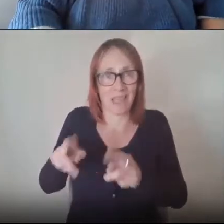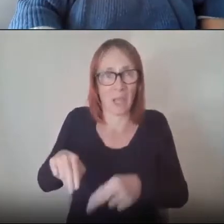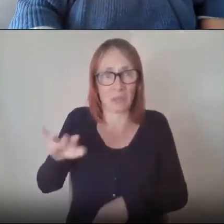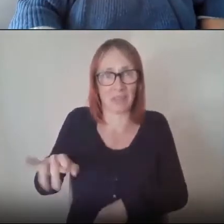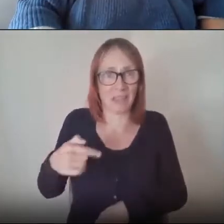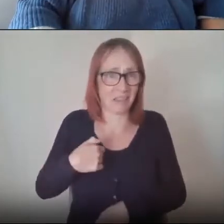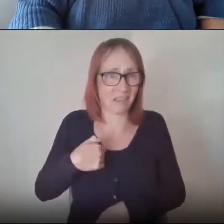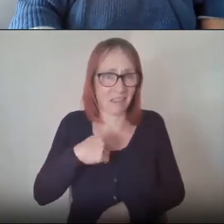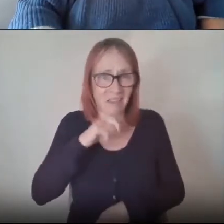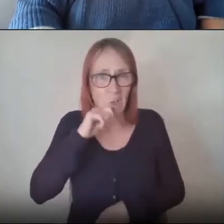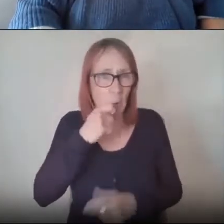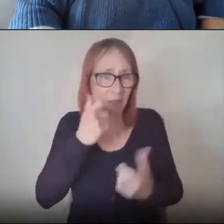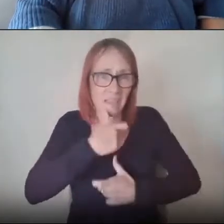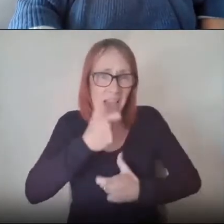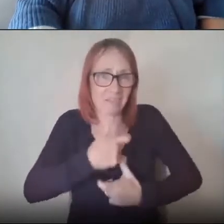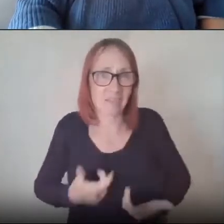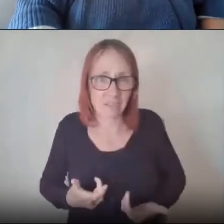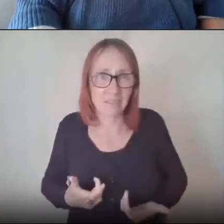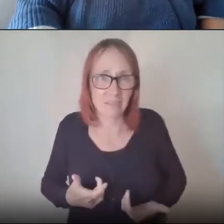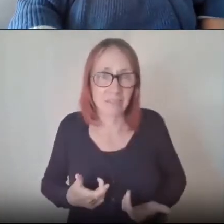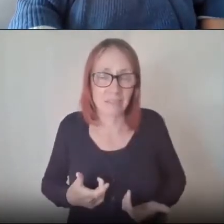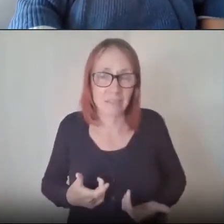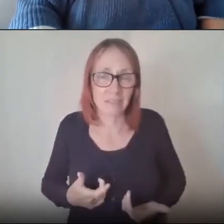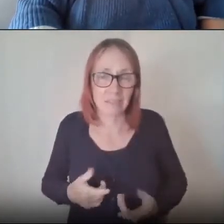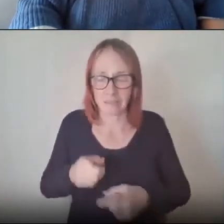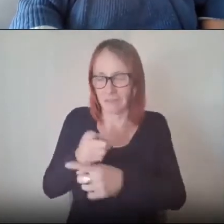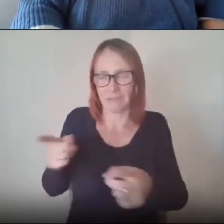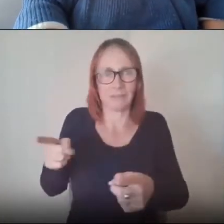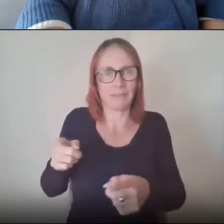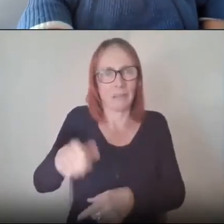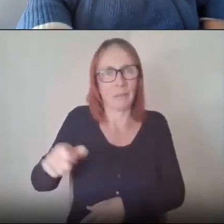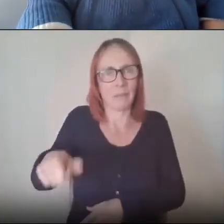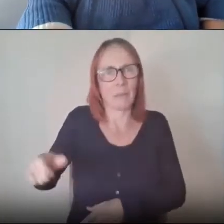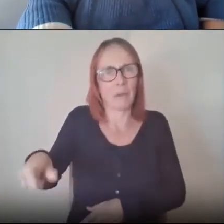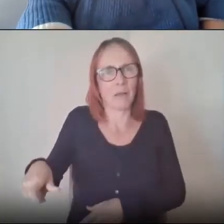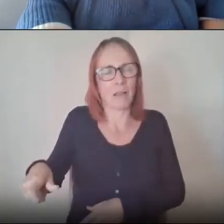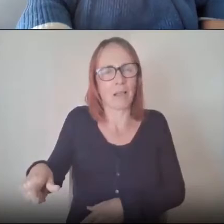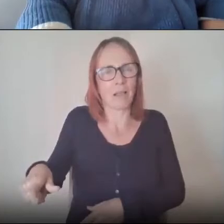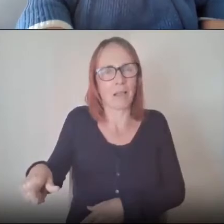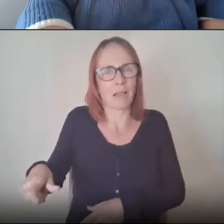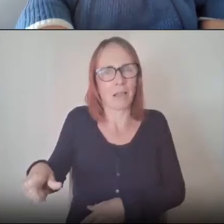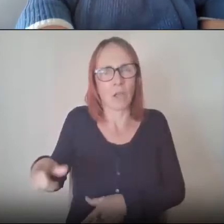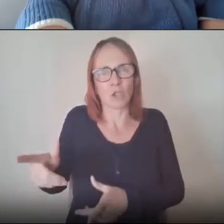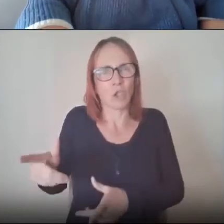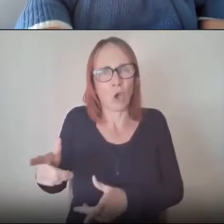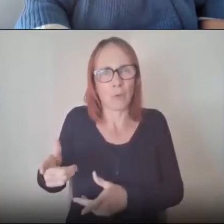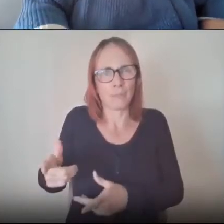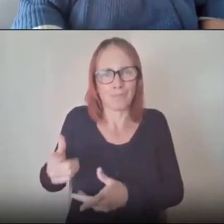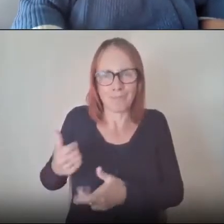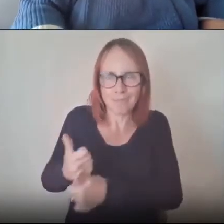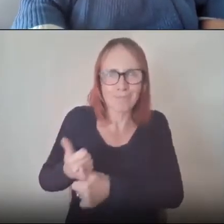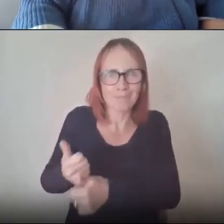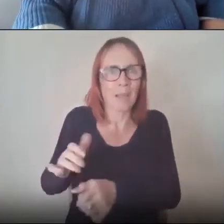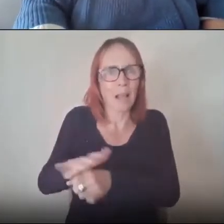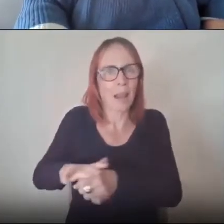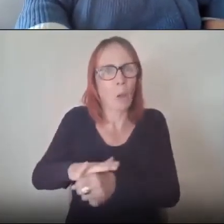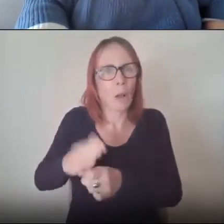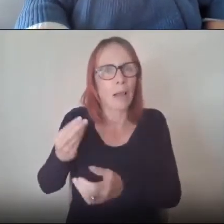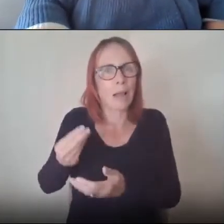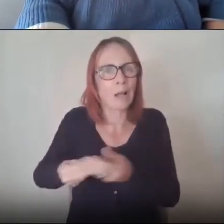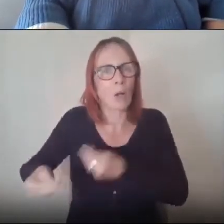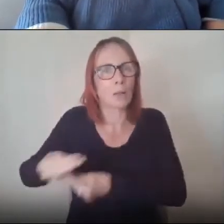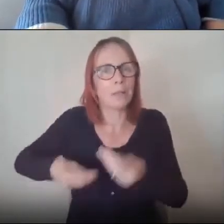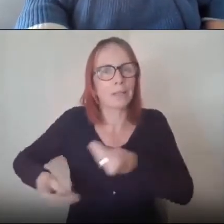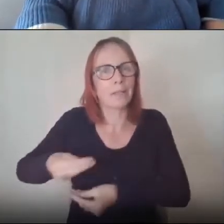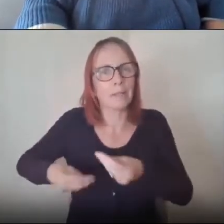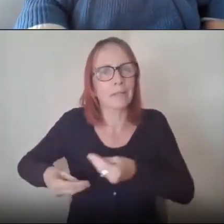same time these people don't necessarily bring money into the local economy because what in essence is happening is